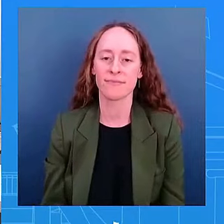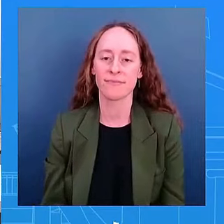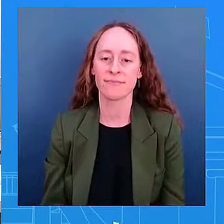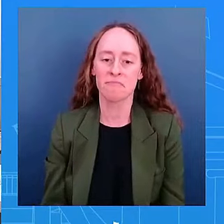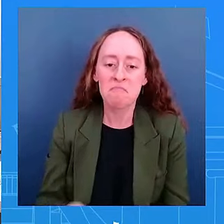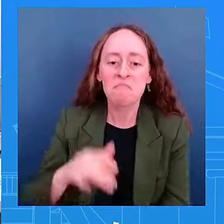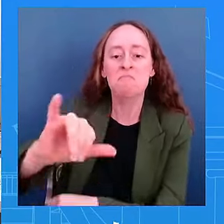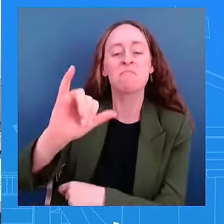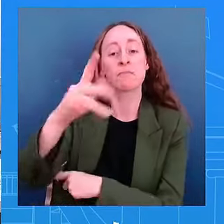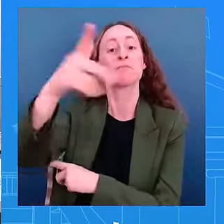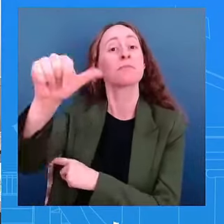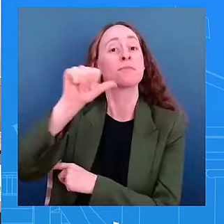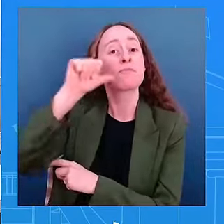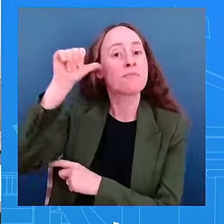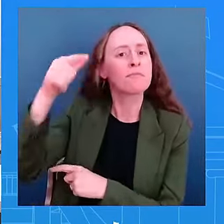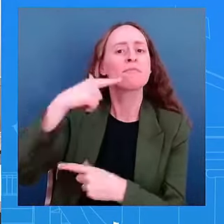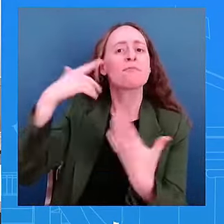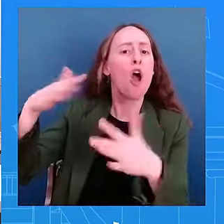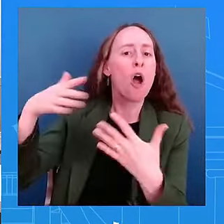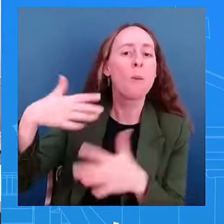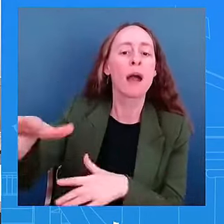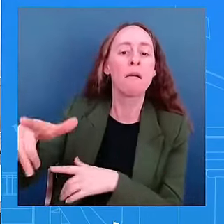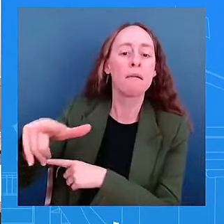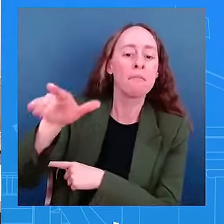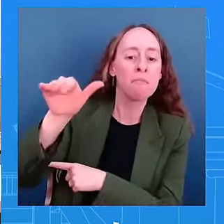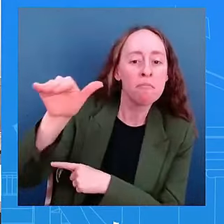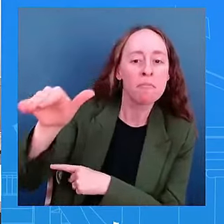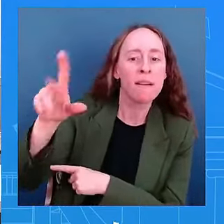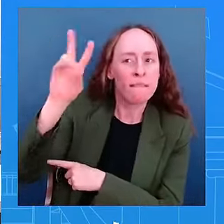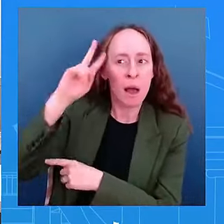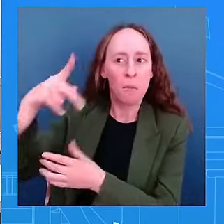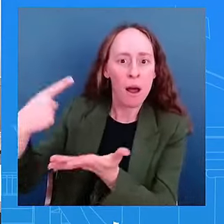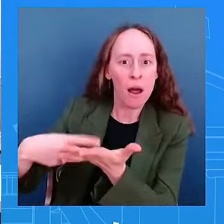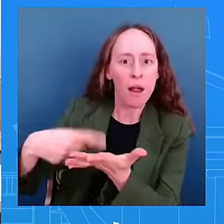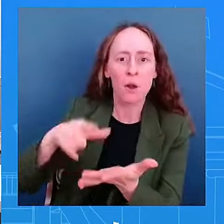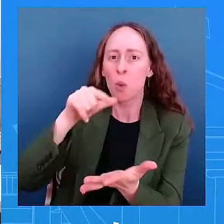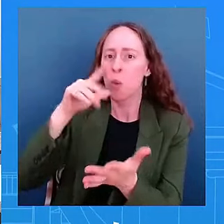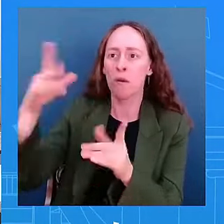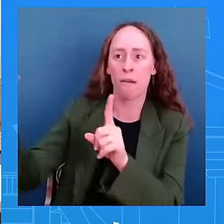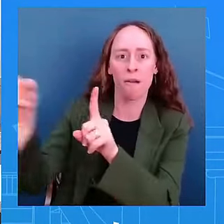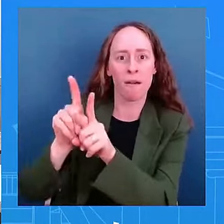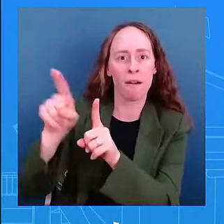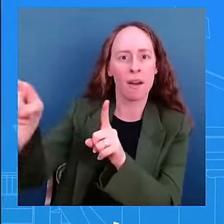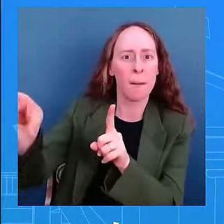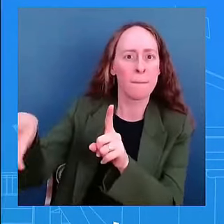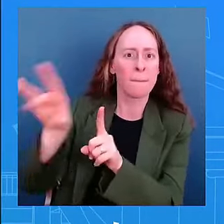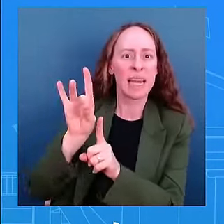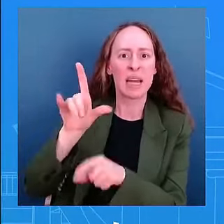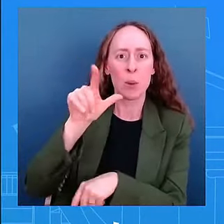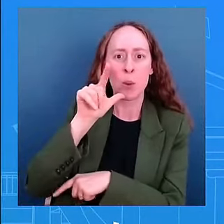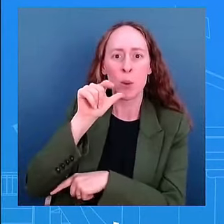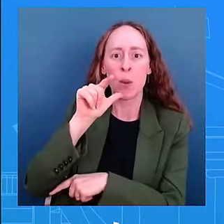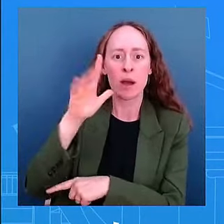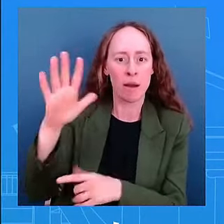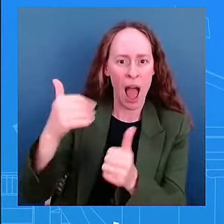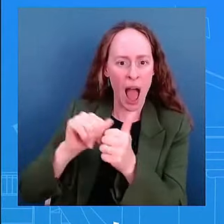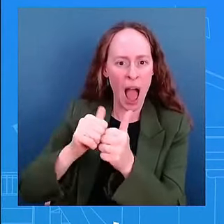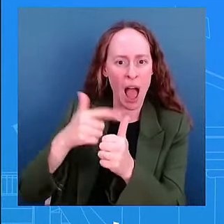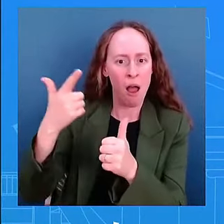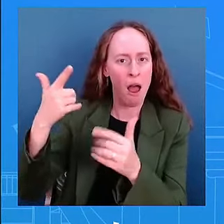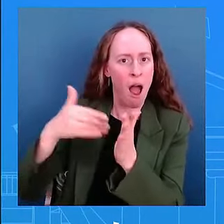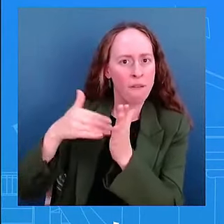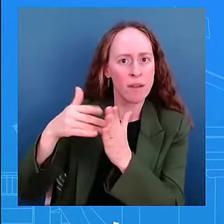just explain how often they've been talking to each other and when the last time they spoke so i i'm going to be super careful um